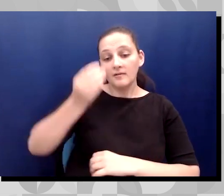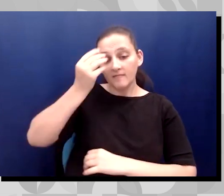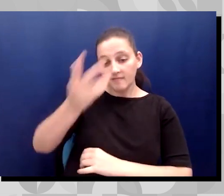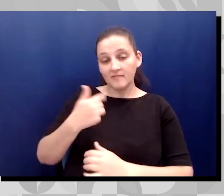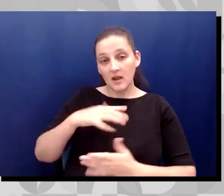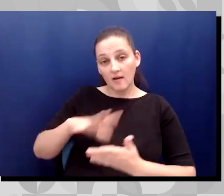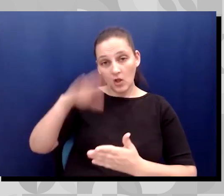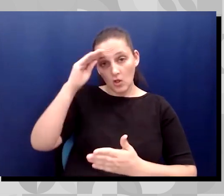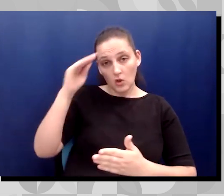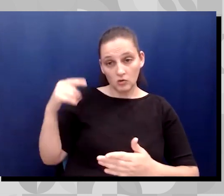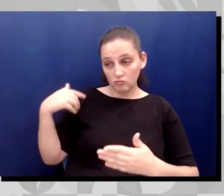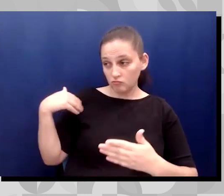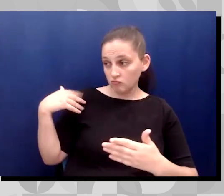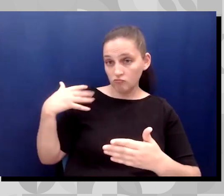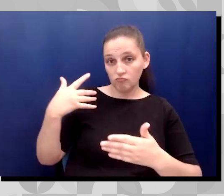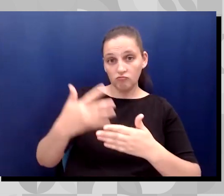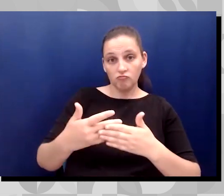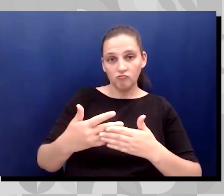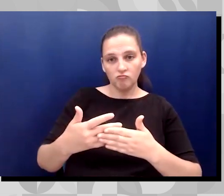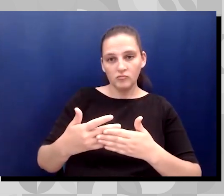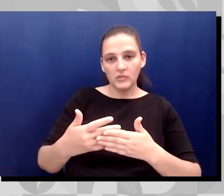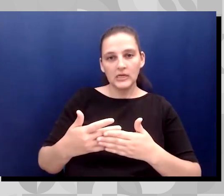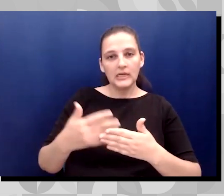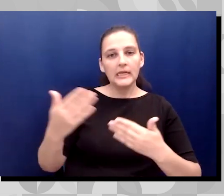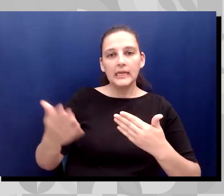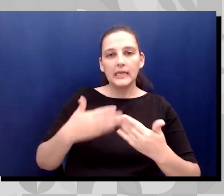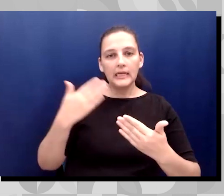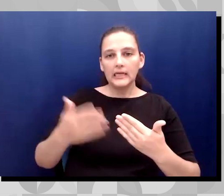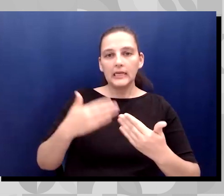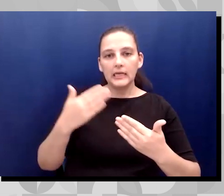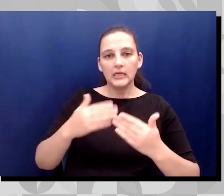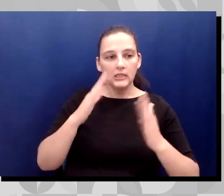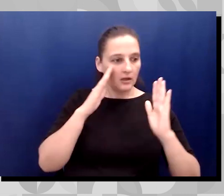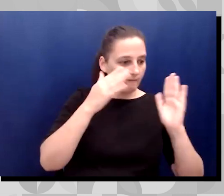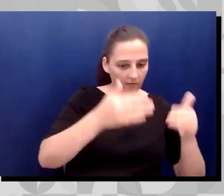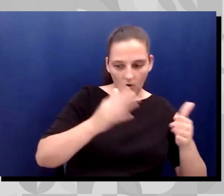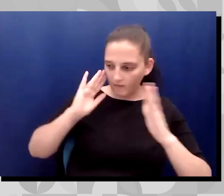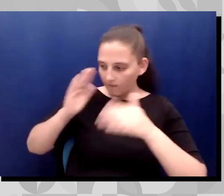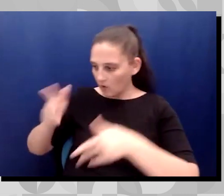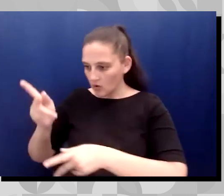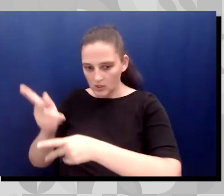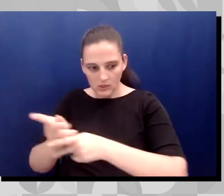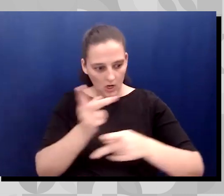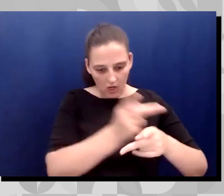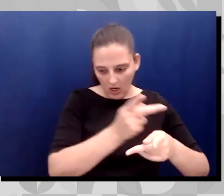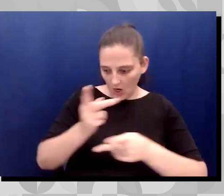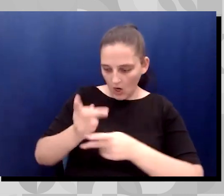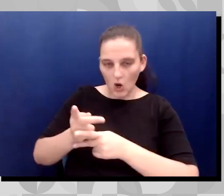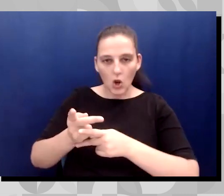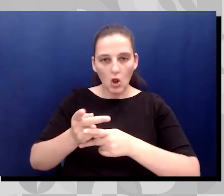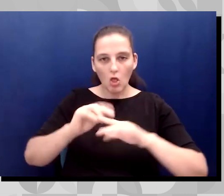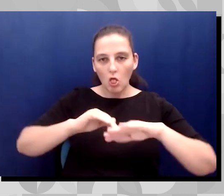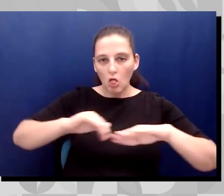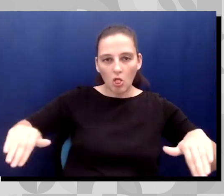that it's very easy to lose yourself in being a caregiver and being somebody that can help